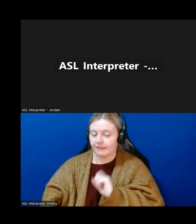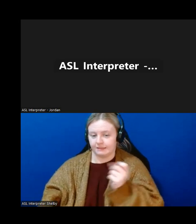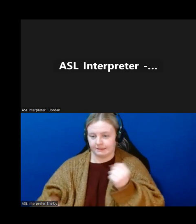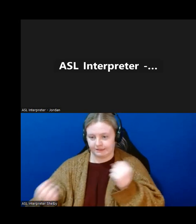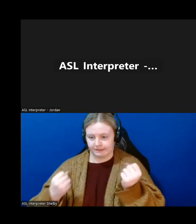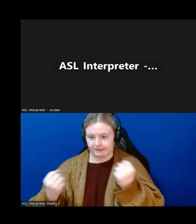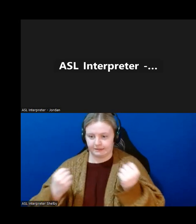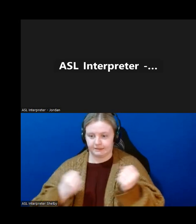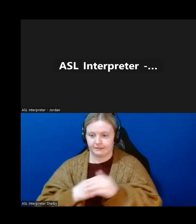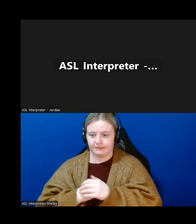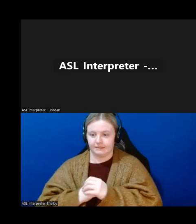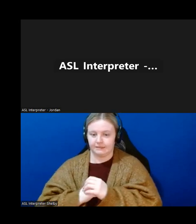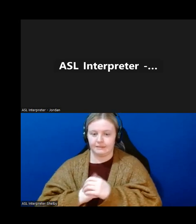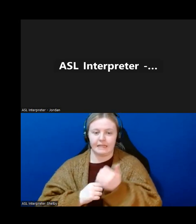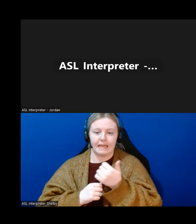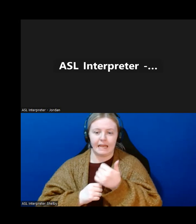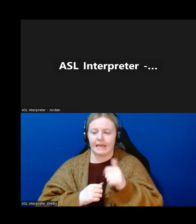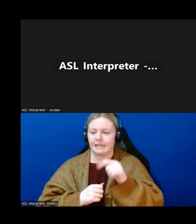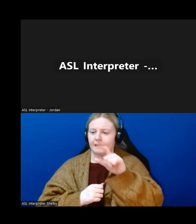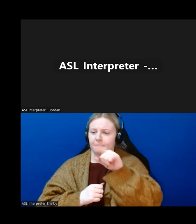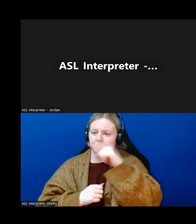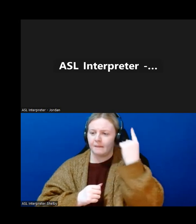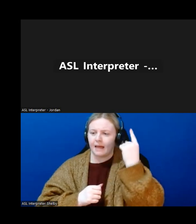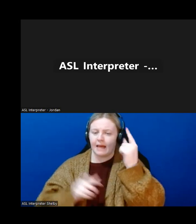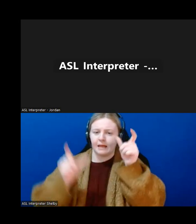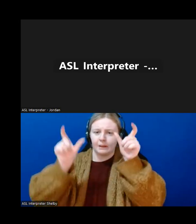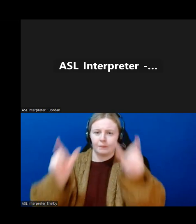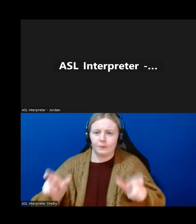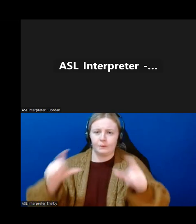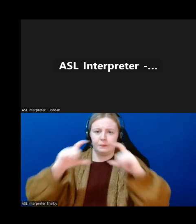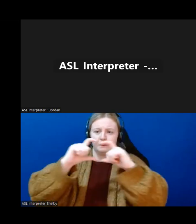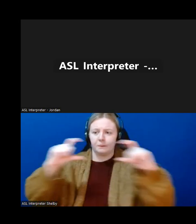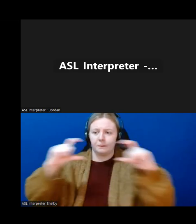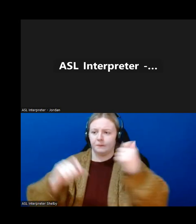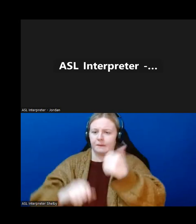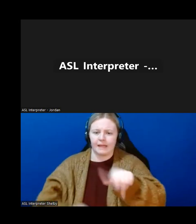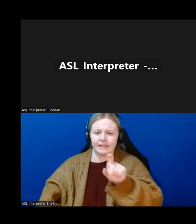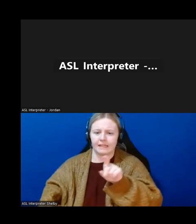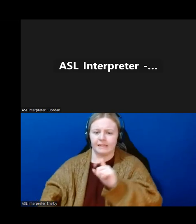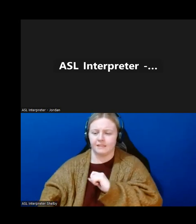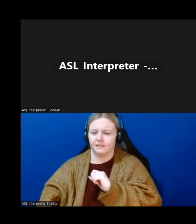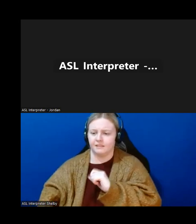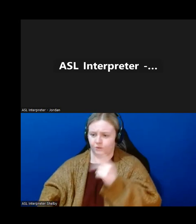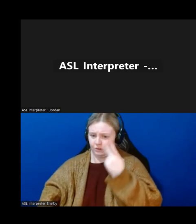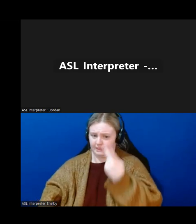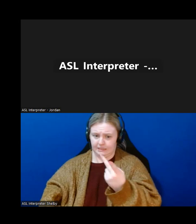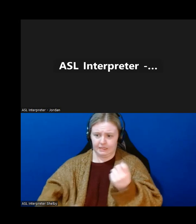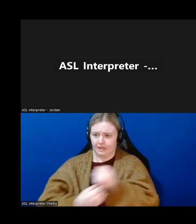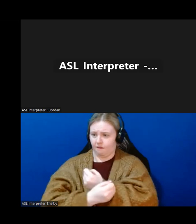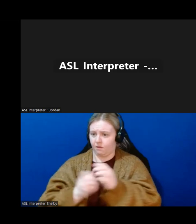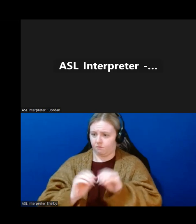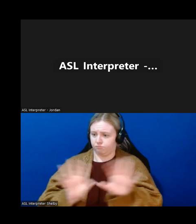Do we have any big black bars covering anything? Because I know sometimes Zoom can be a bugger for that. We see everything fine?